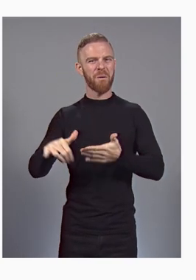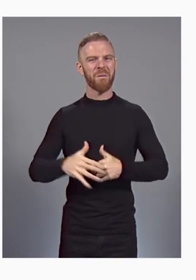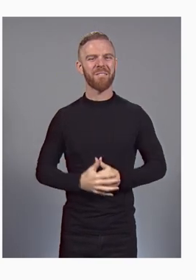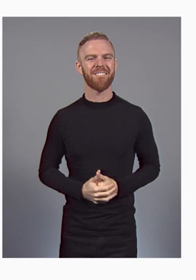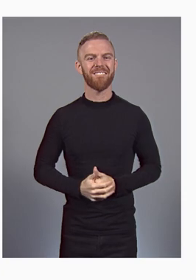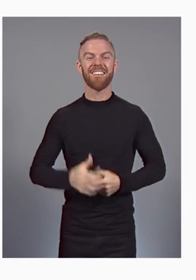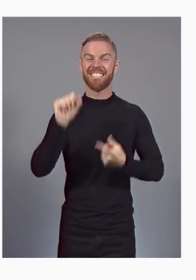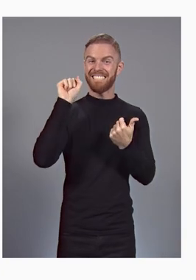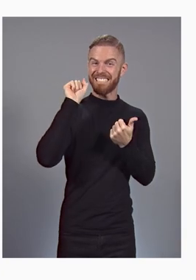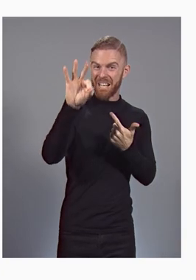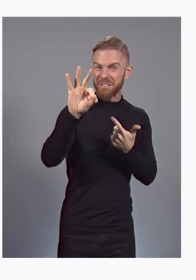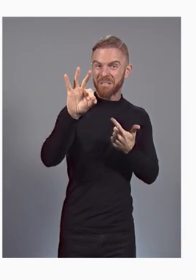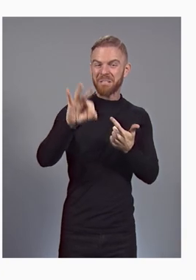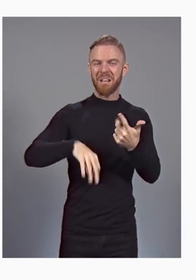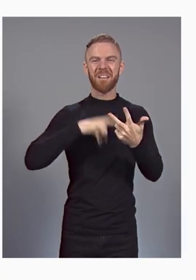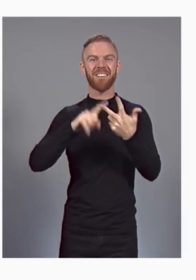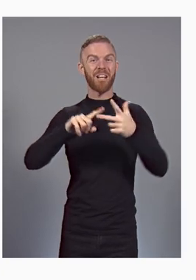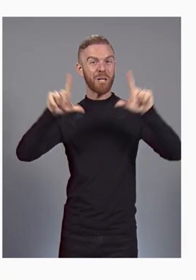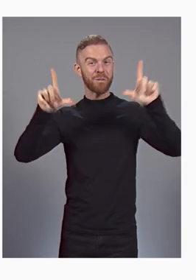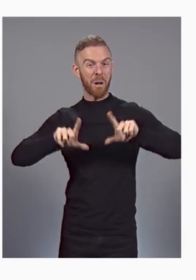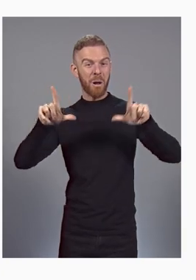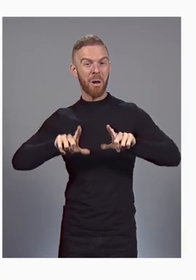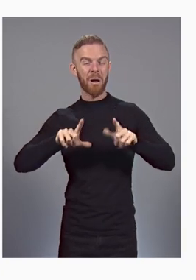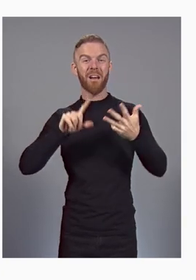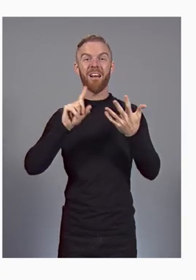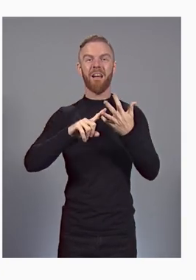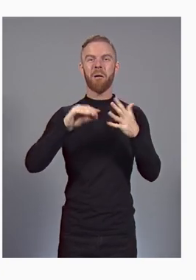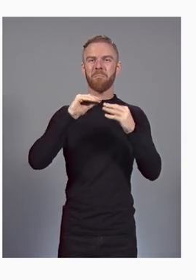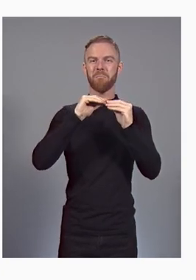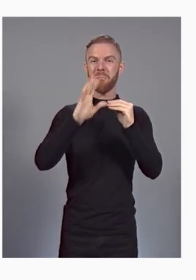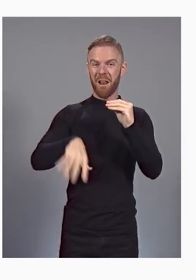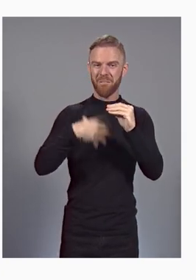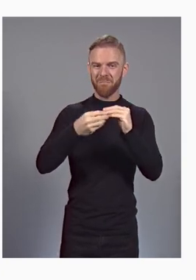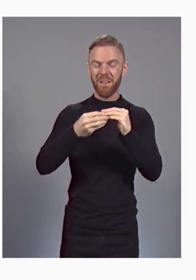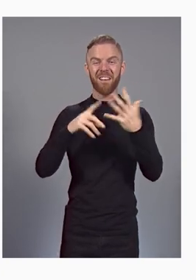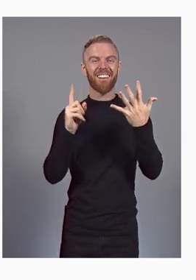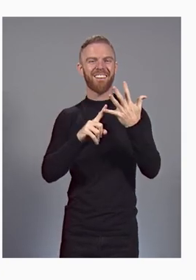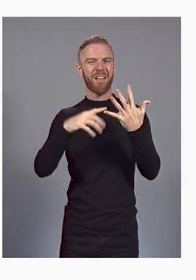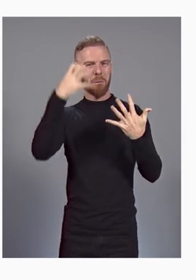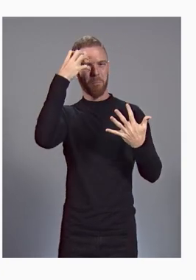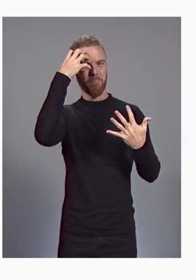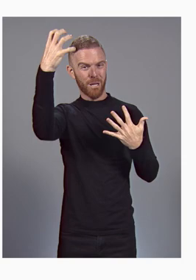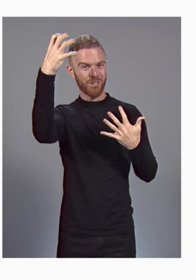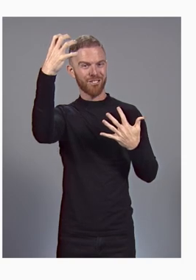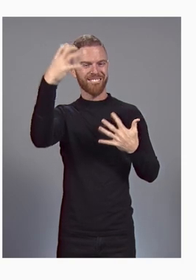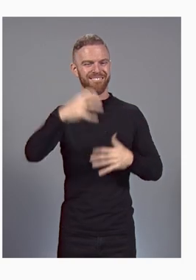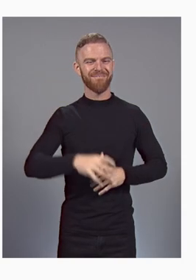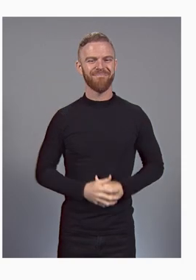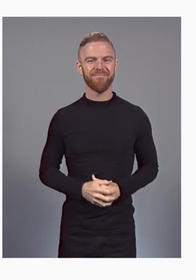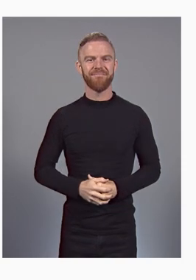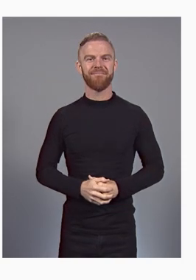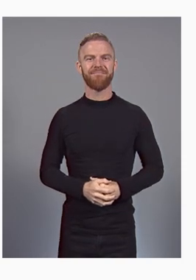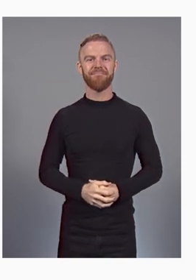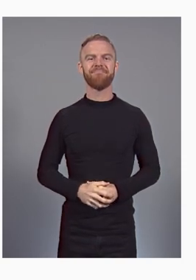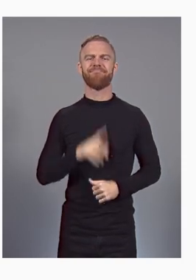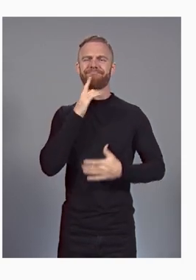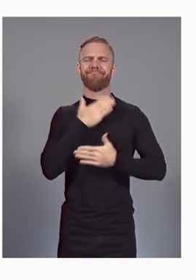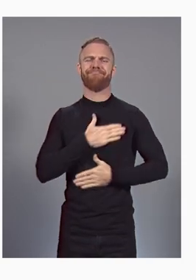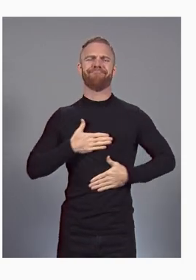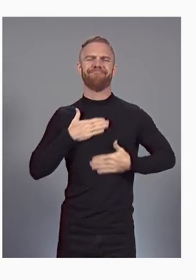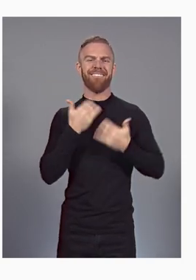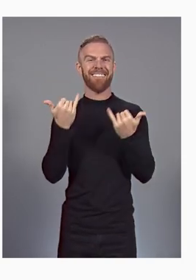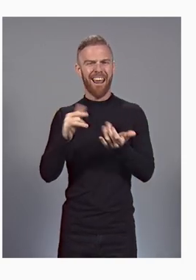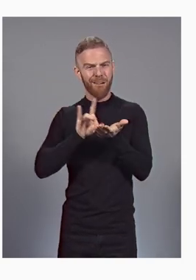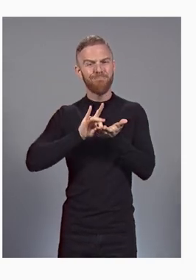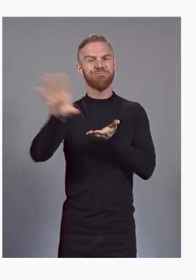San Francisco, Tokyo, Bengaluru, and Munich. It's my pleasure now to kick